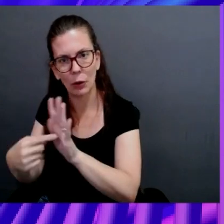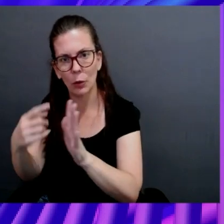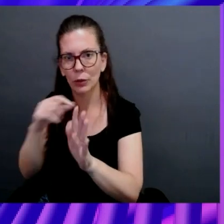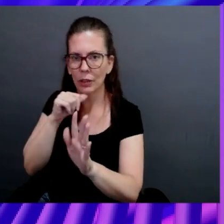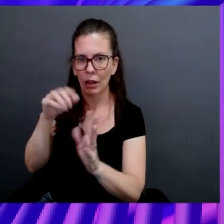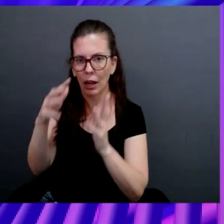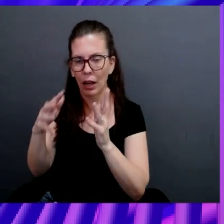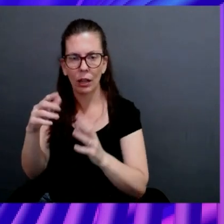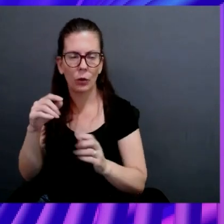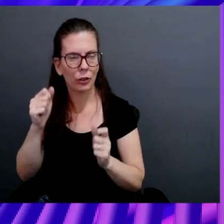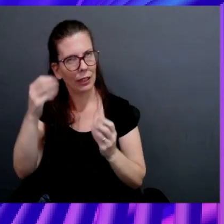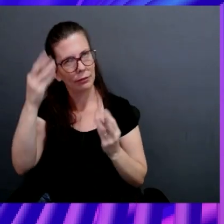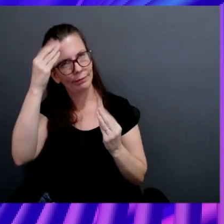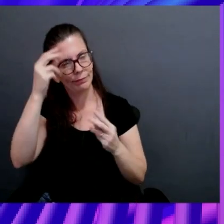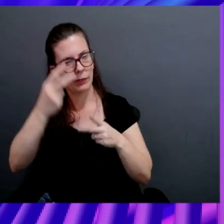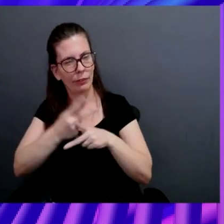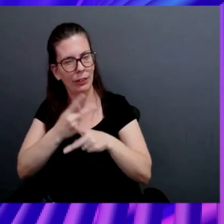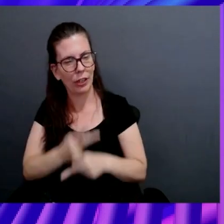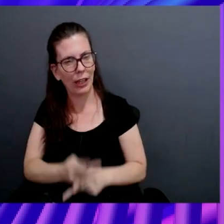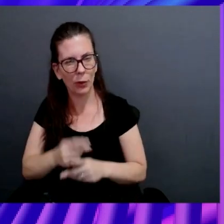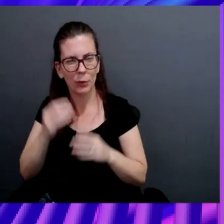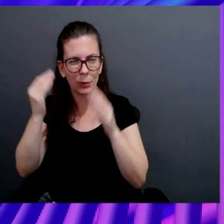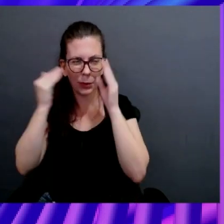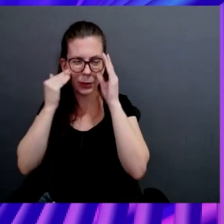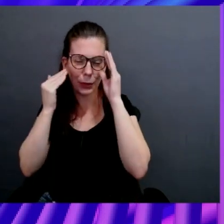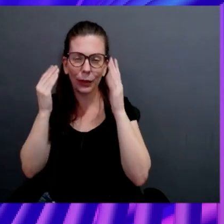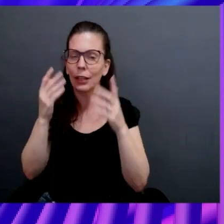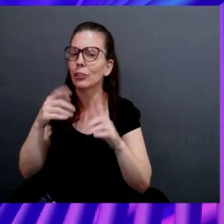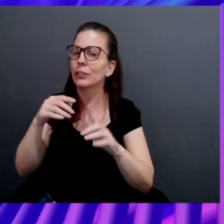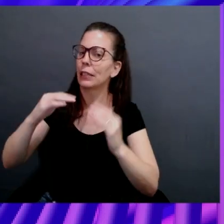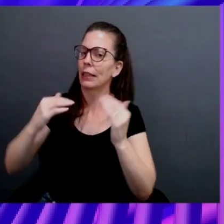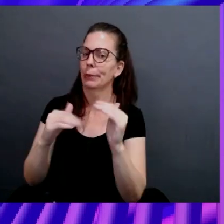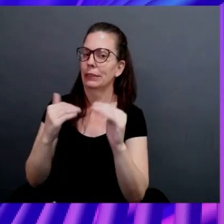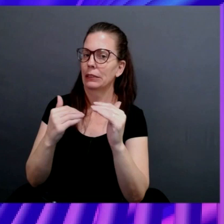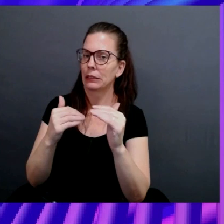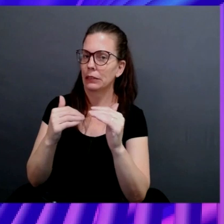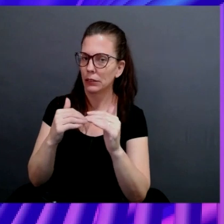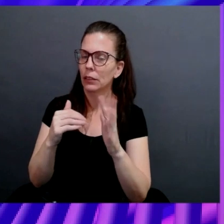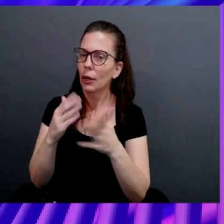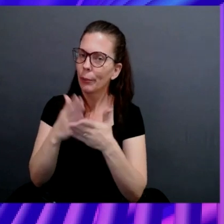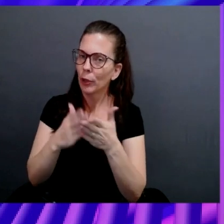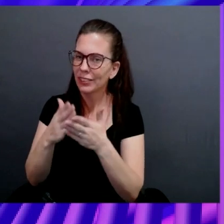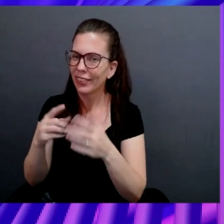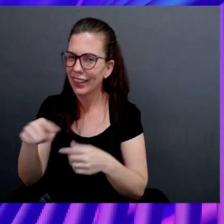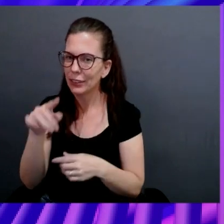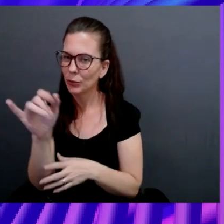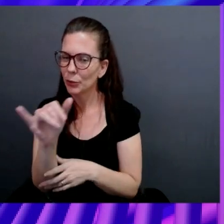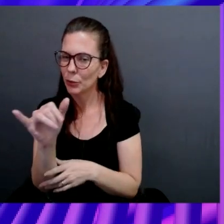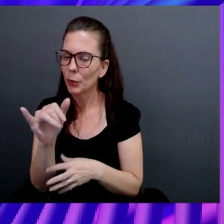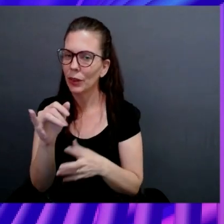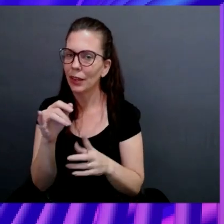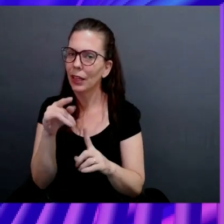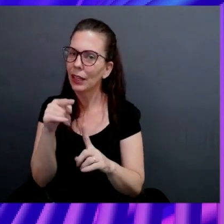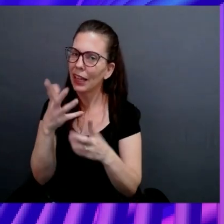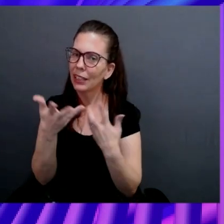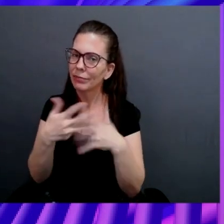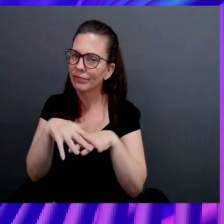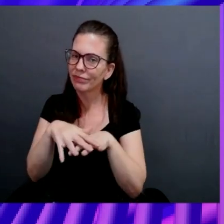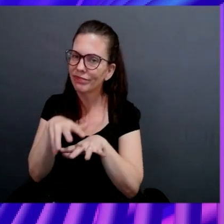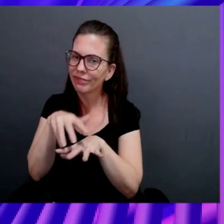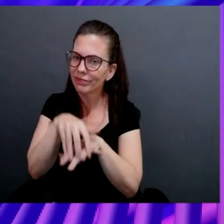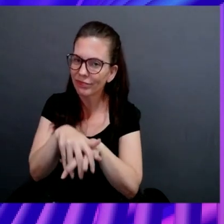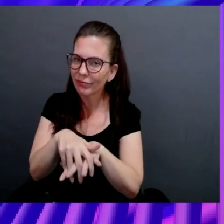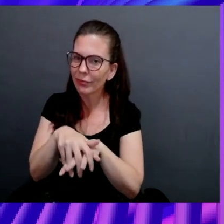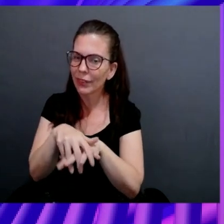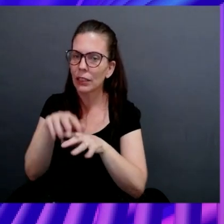can reason about that. You know, like, so there are elements of this that are the woven in-ness of security in